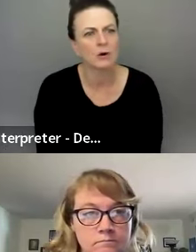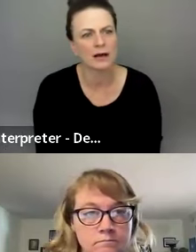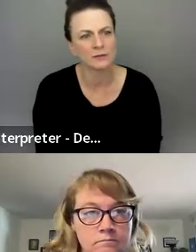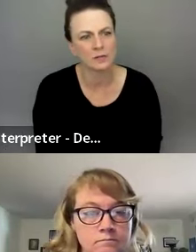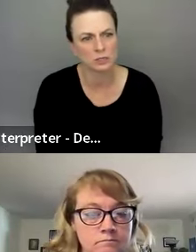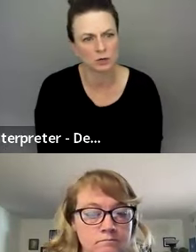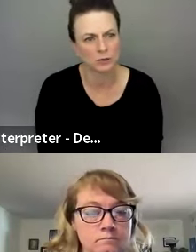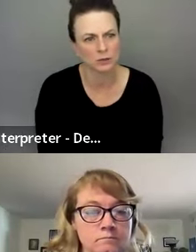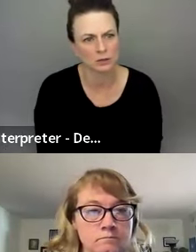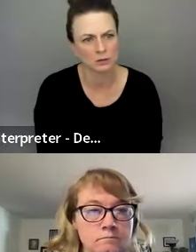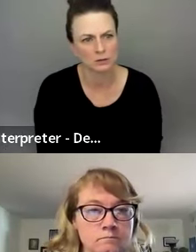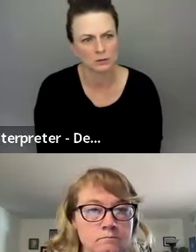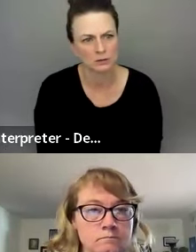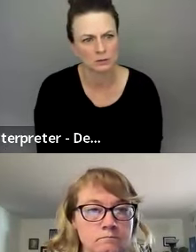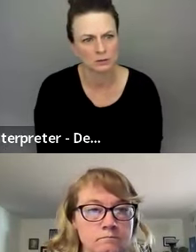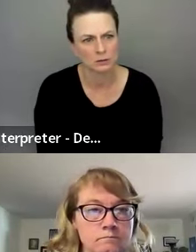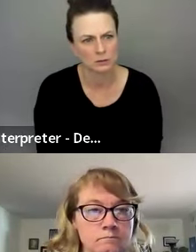for example, having the interpreter